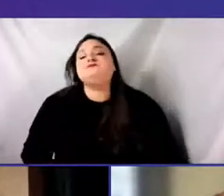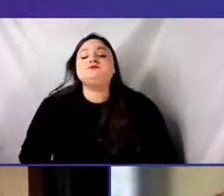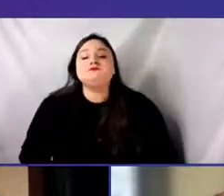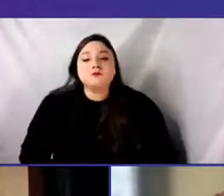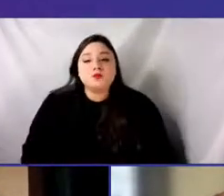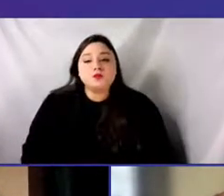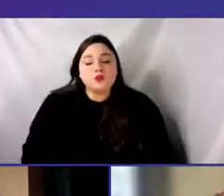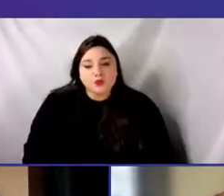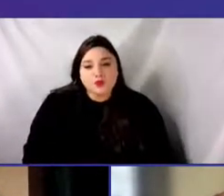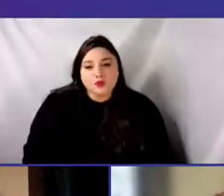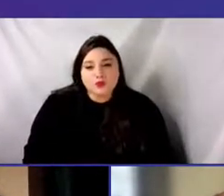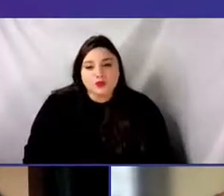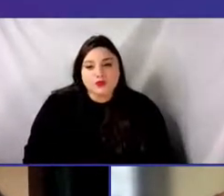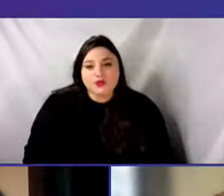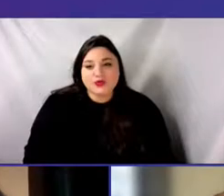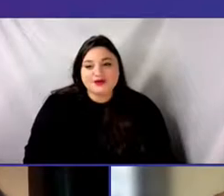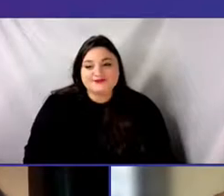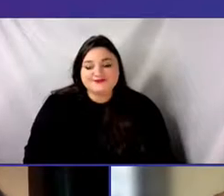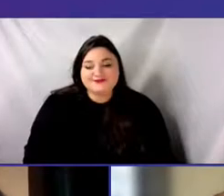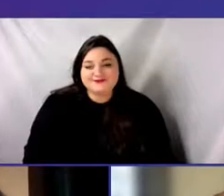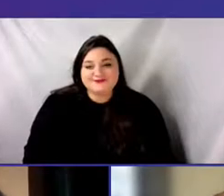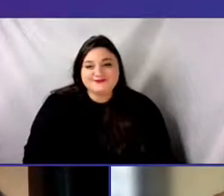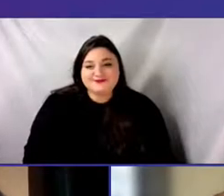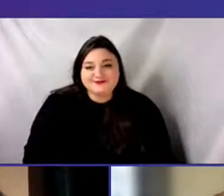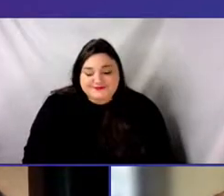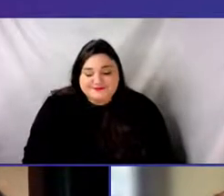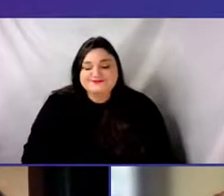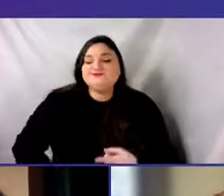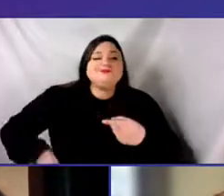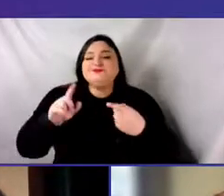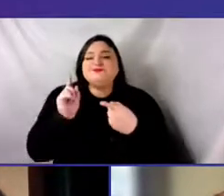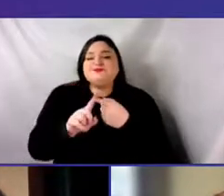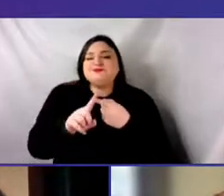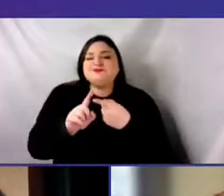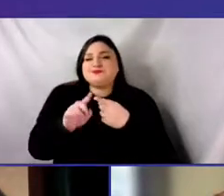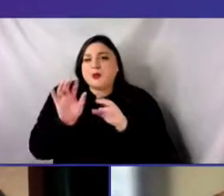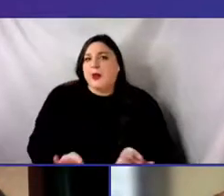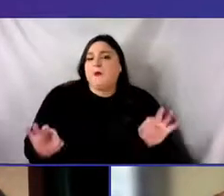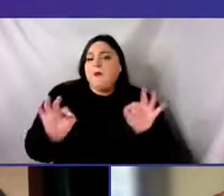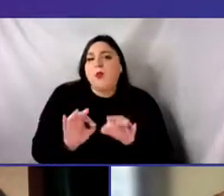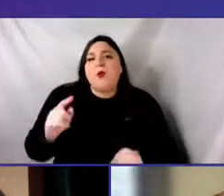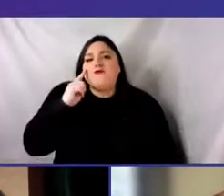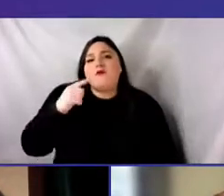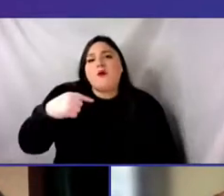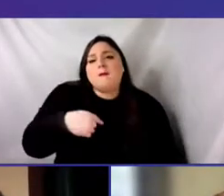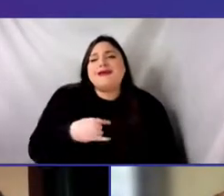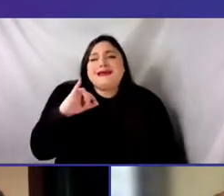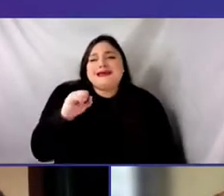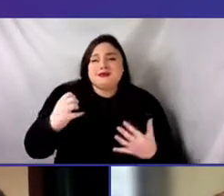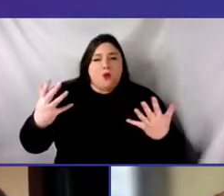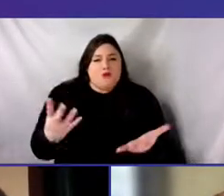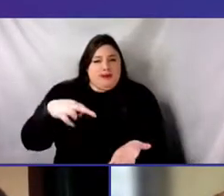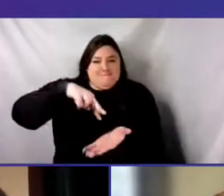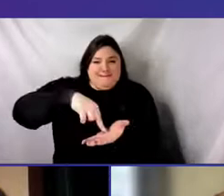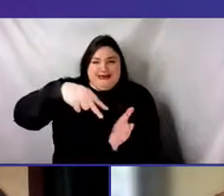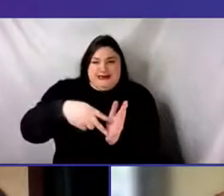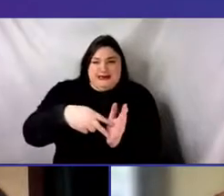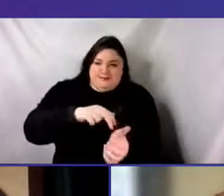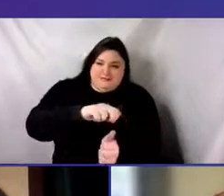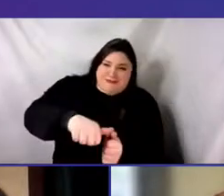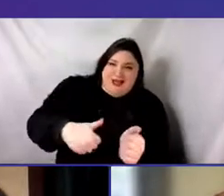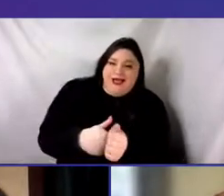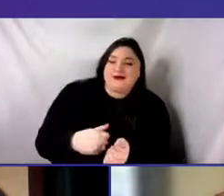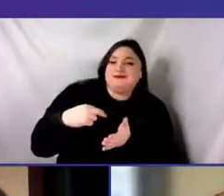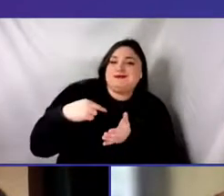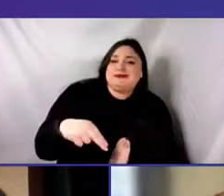as many of you said, the meaning of dance, the essential essence of how dance makes